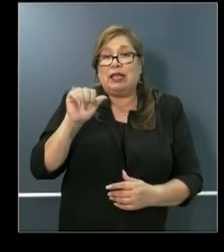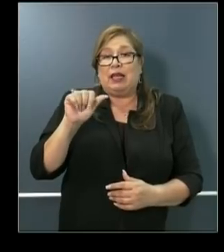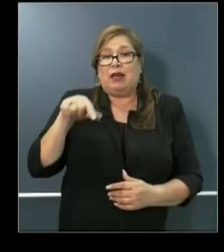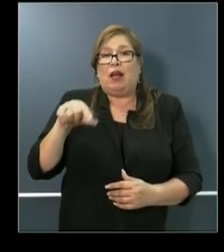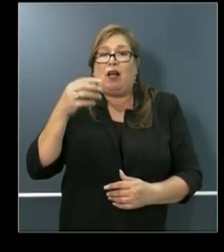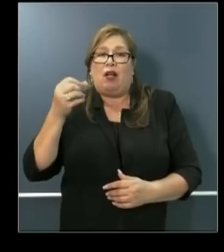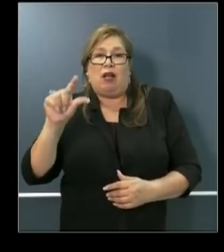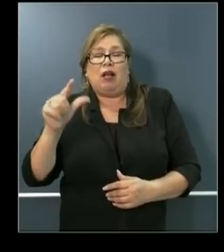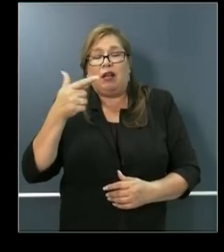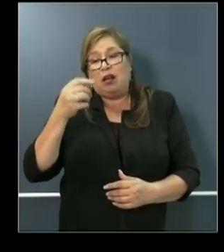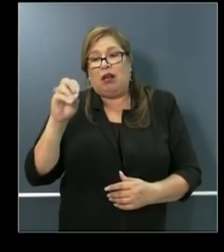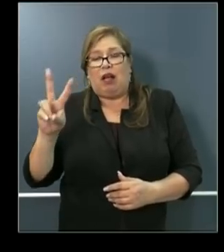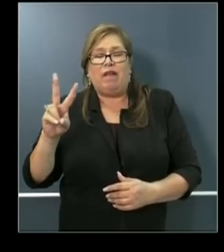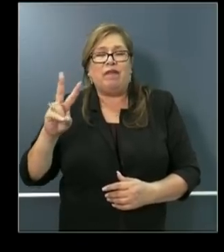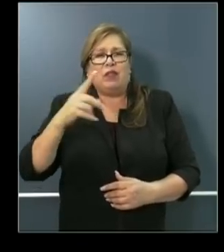and we'll stay in this conversation. Thank you, Governor. Thank